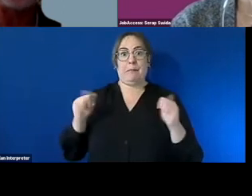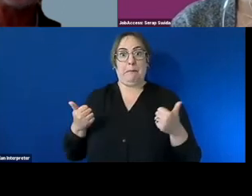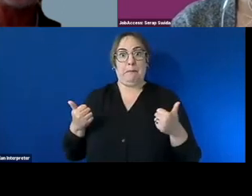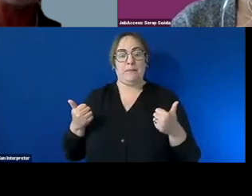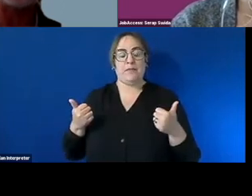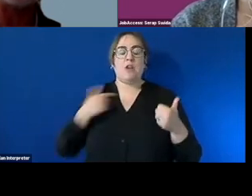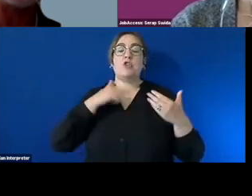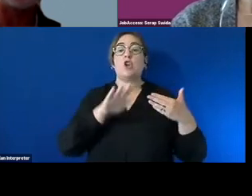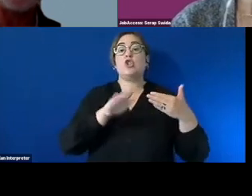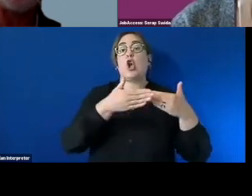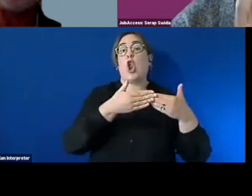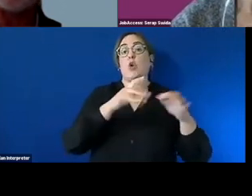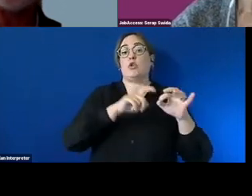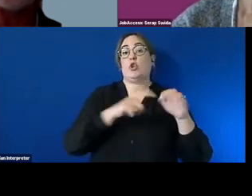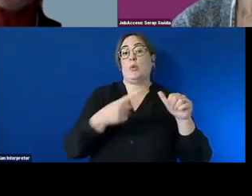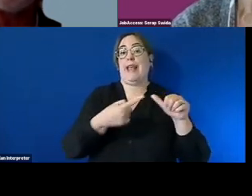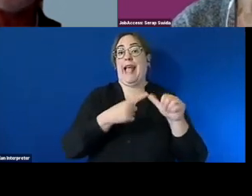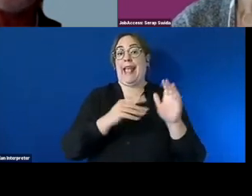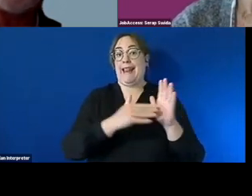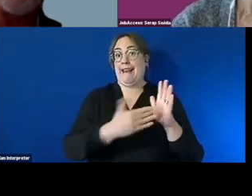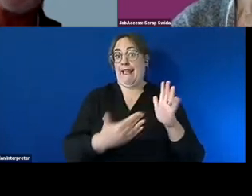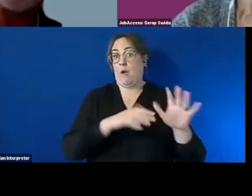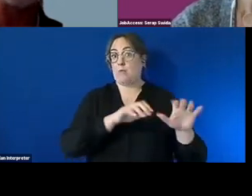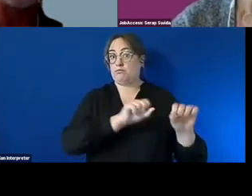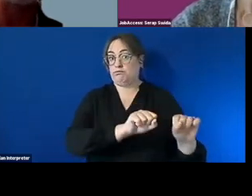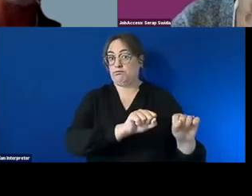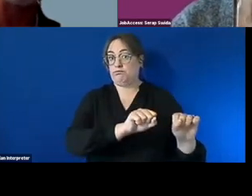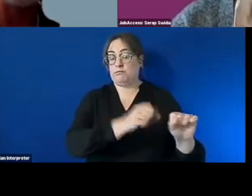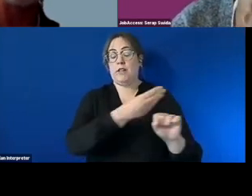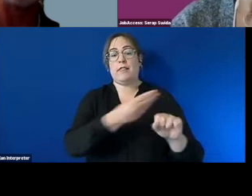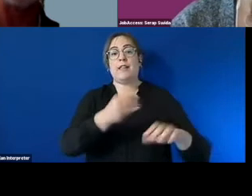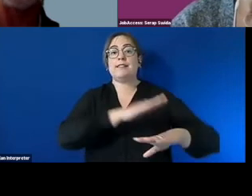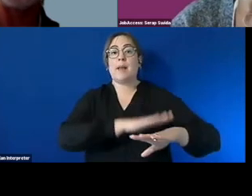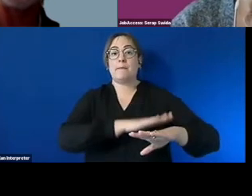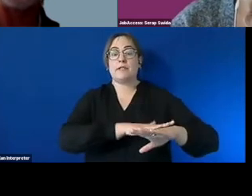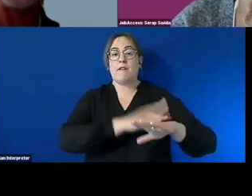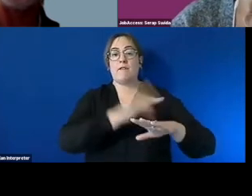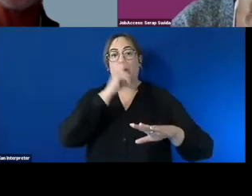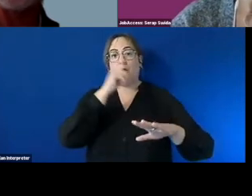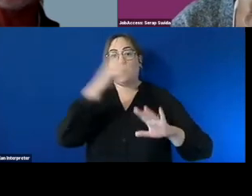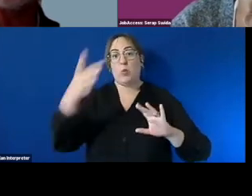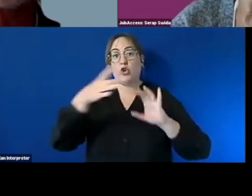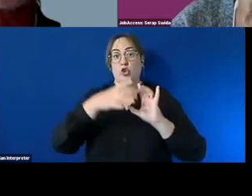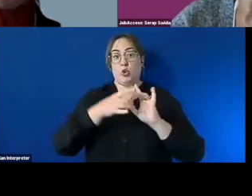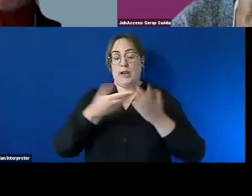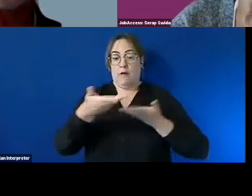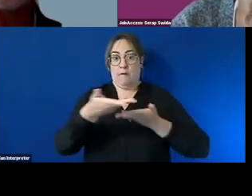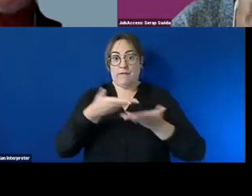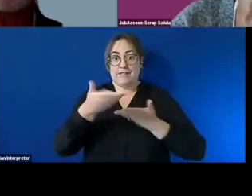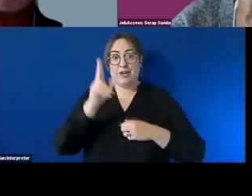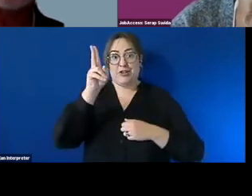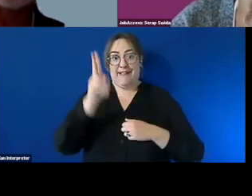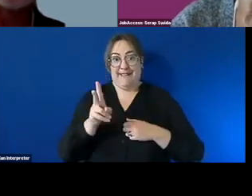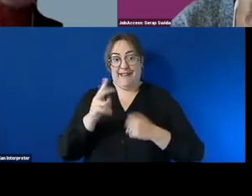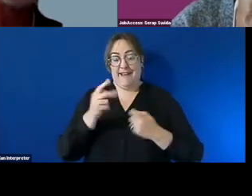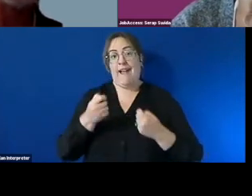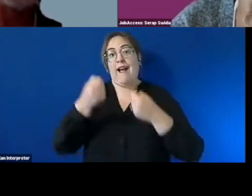q a um section now uh now there were there will be some time for people to join in the conversation again um after the